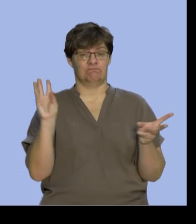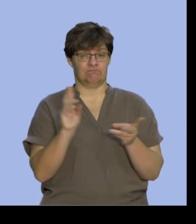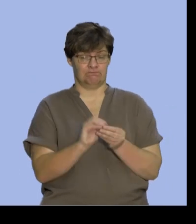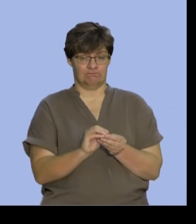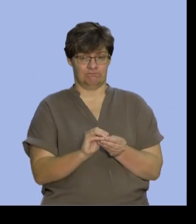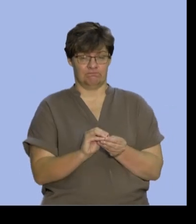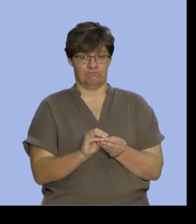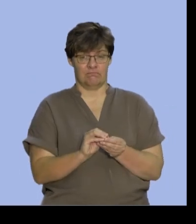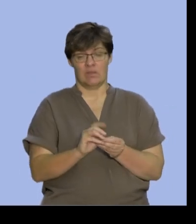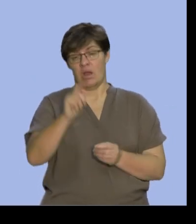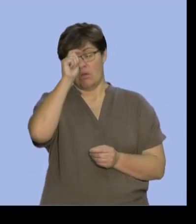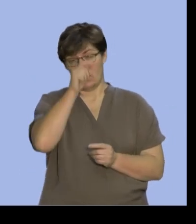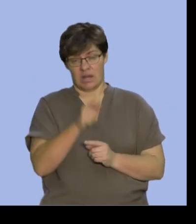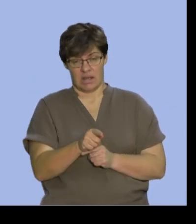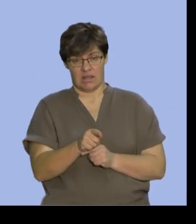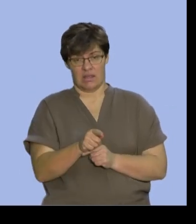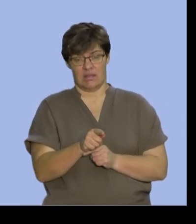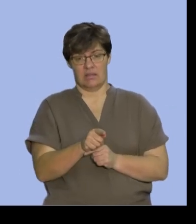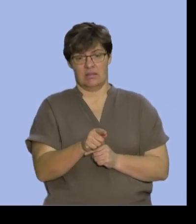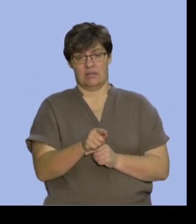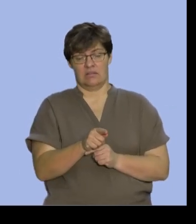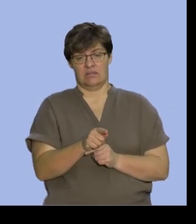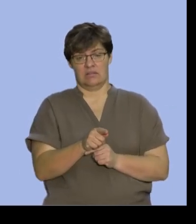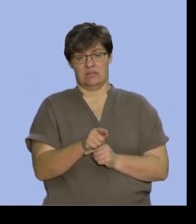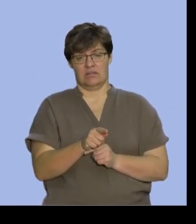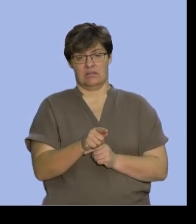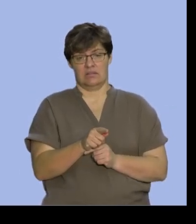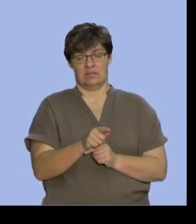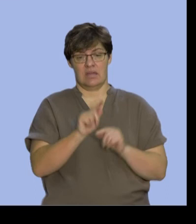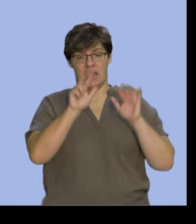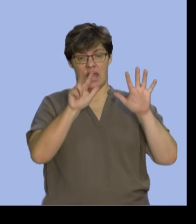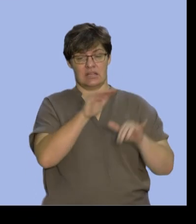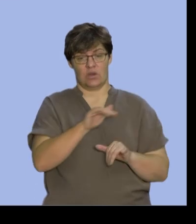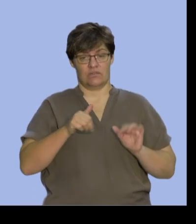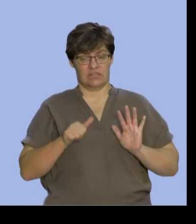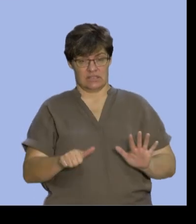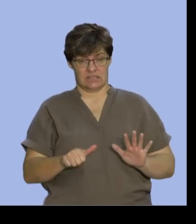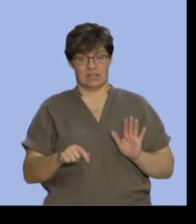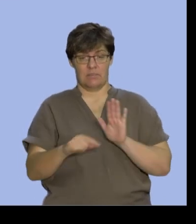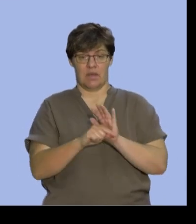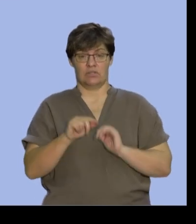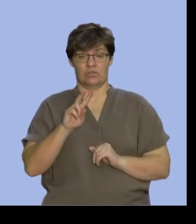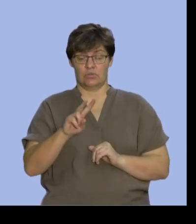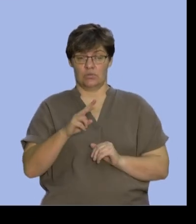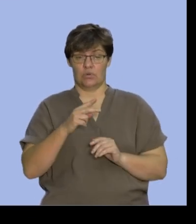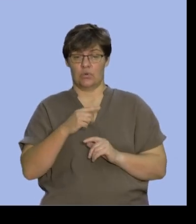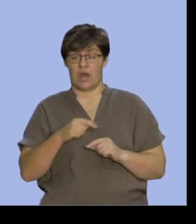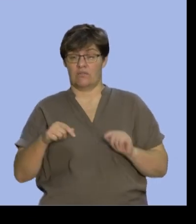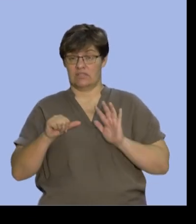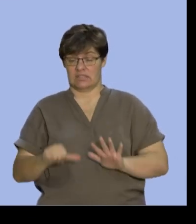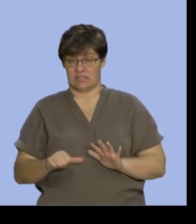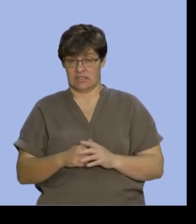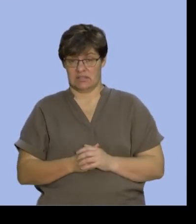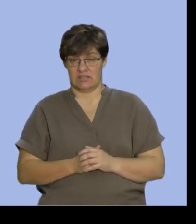we recognize this is going to be eight out of six minus two out of six which gives you